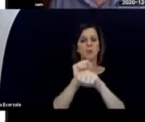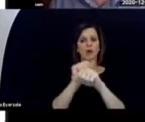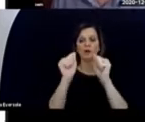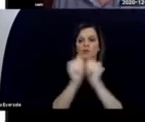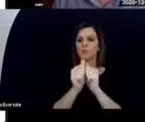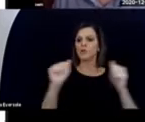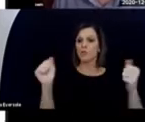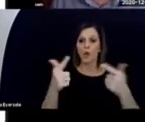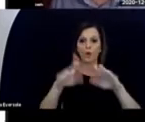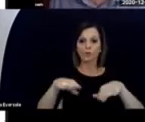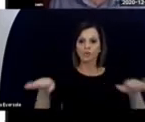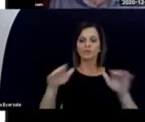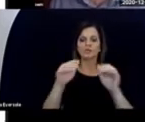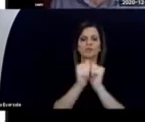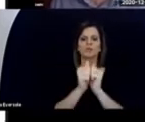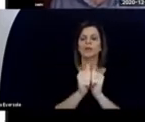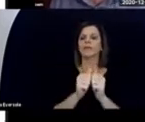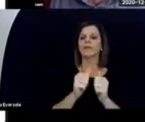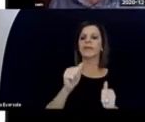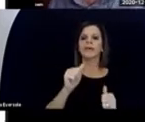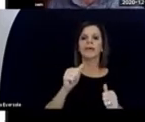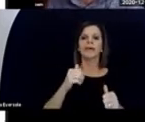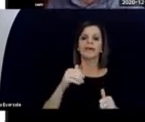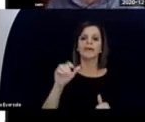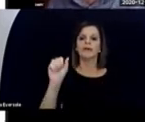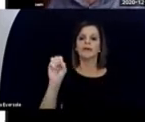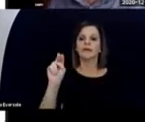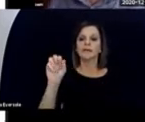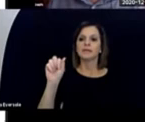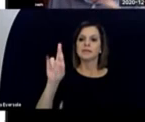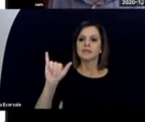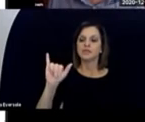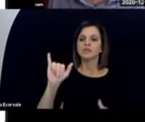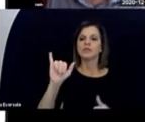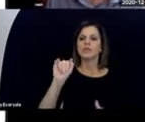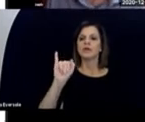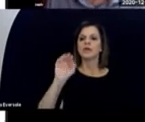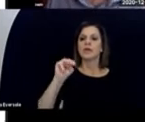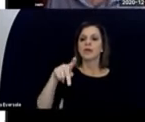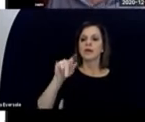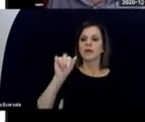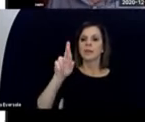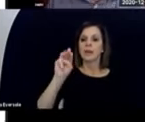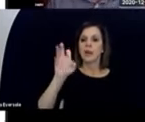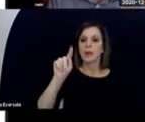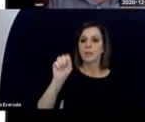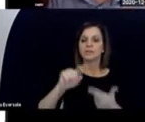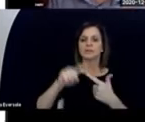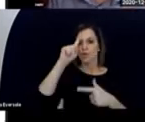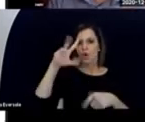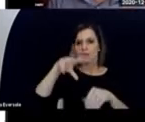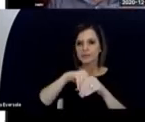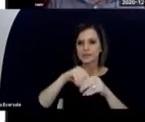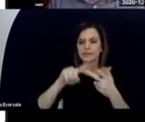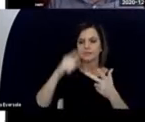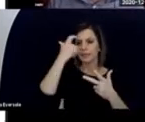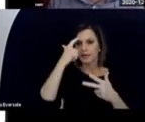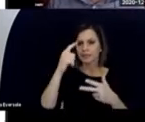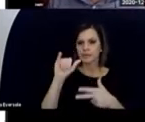in early intervention. We worked with children with orthopedic disability, sensory impairments, autism,